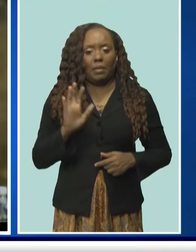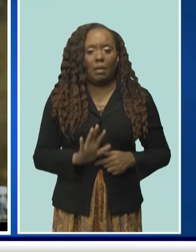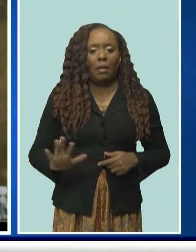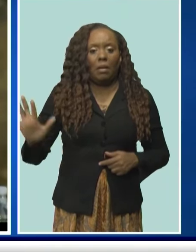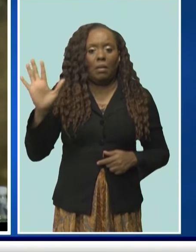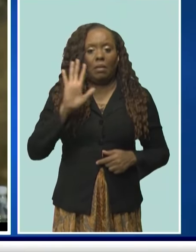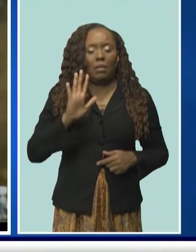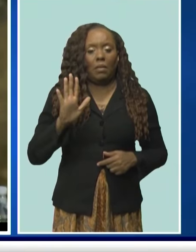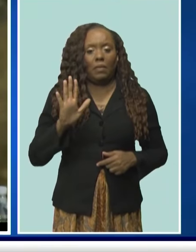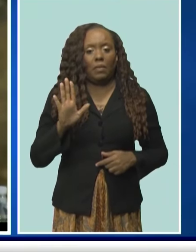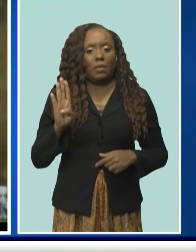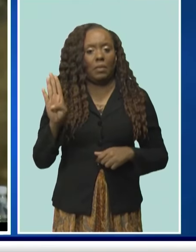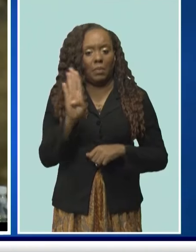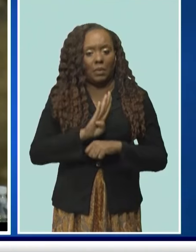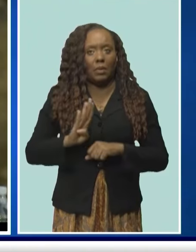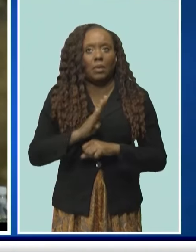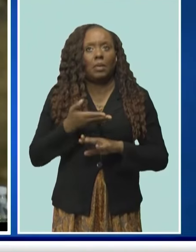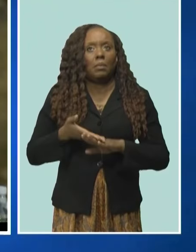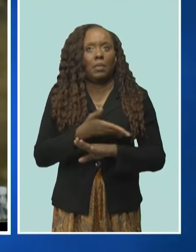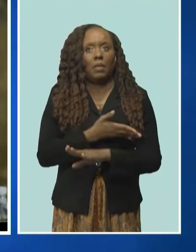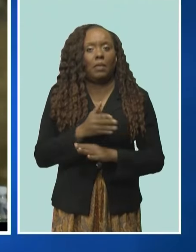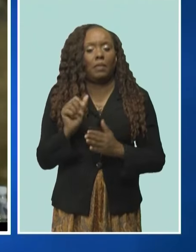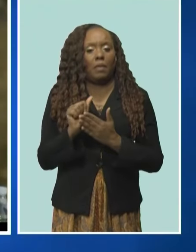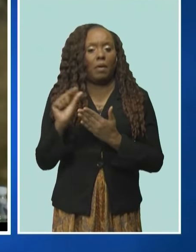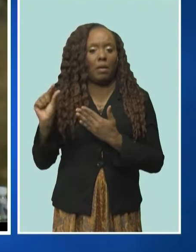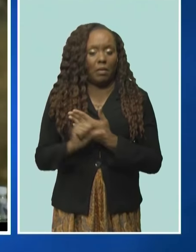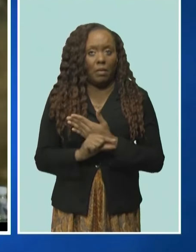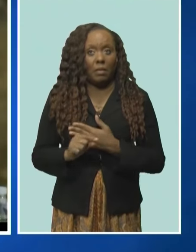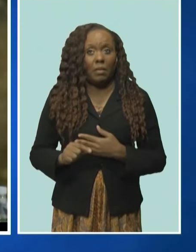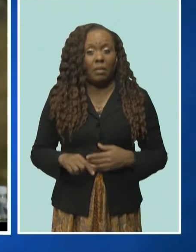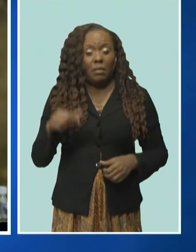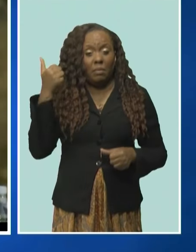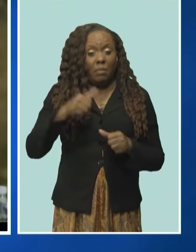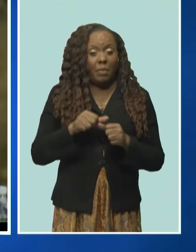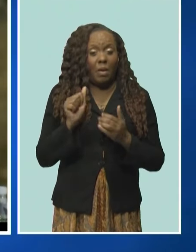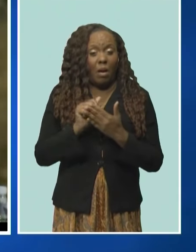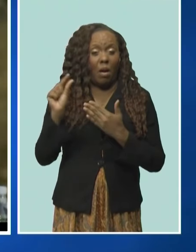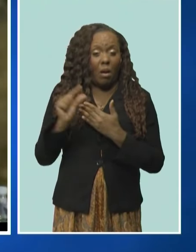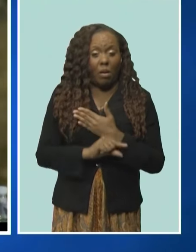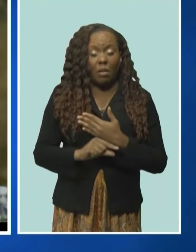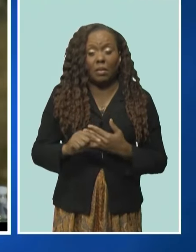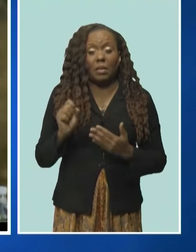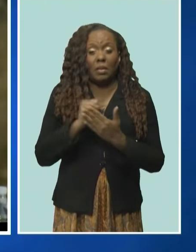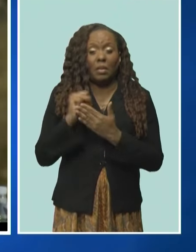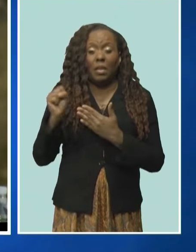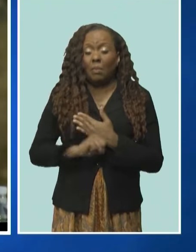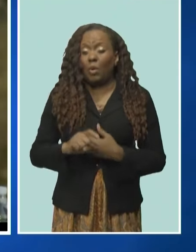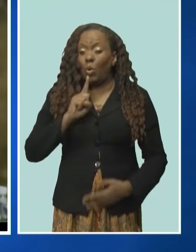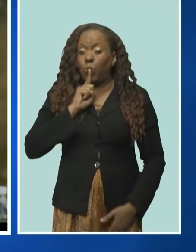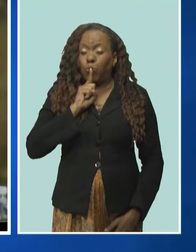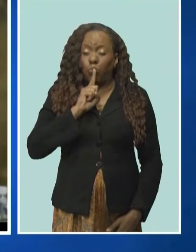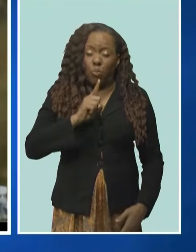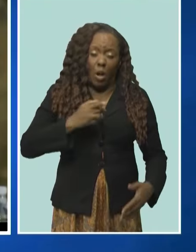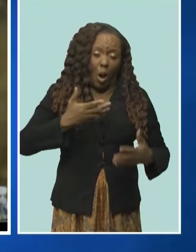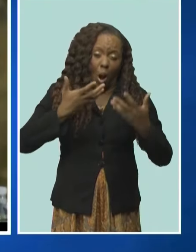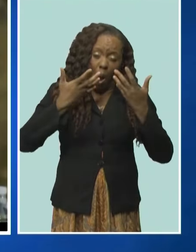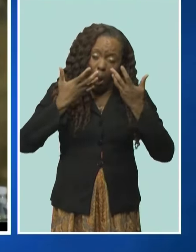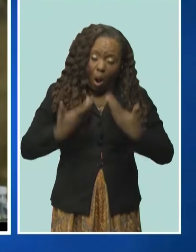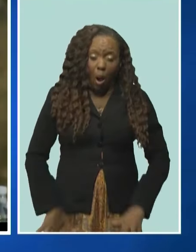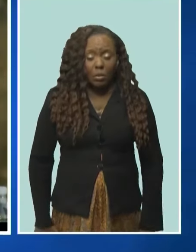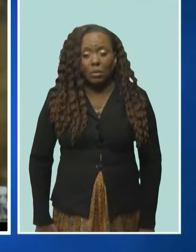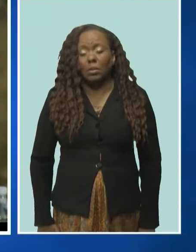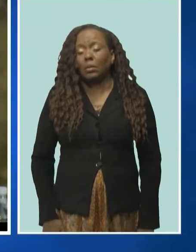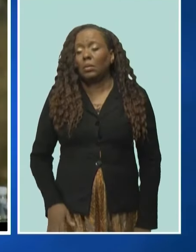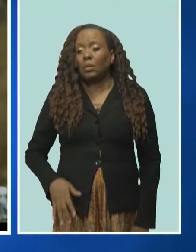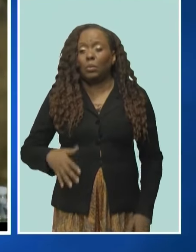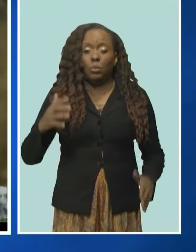in before August comes, when August and September is going to get really bad, and then obviously we will have it there on a